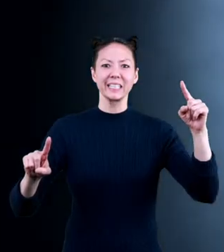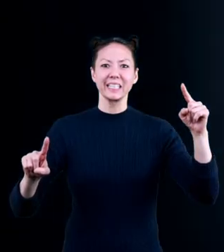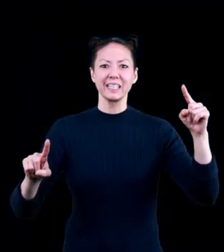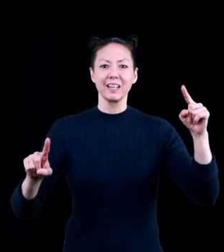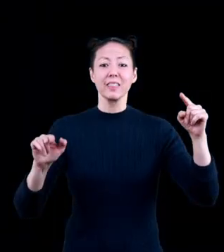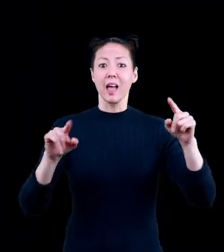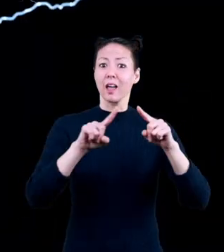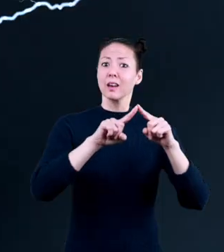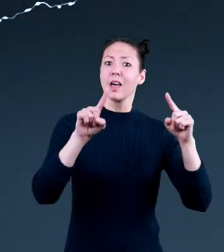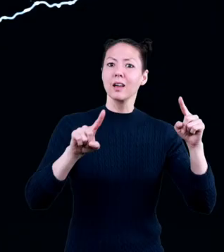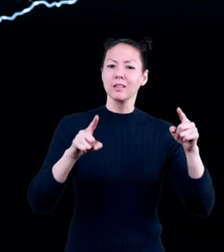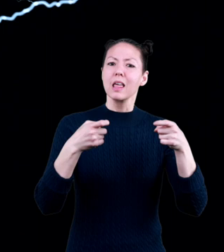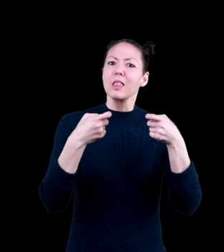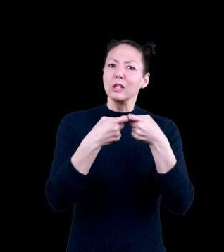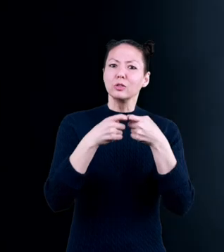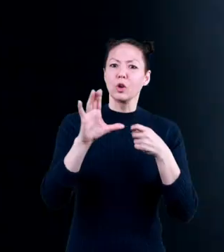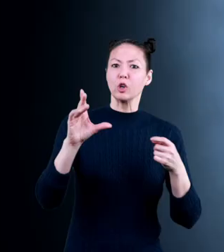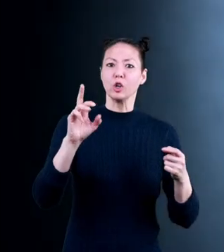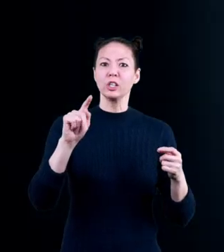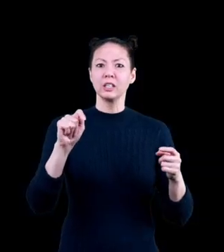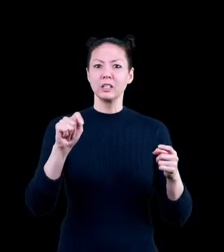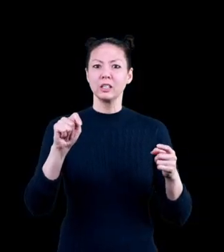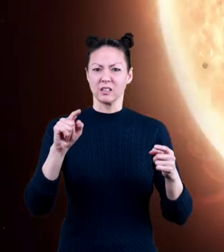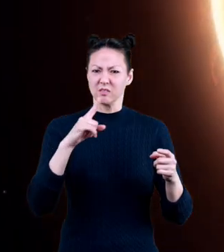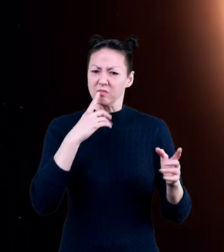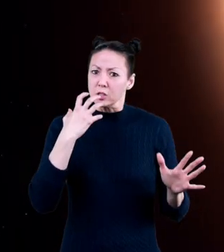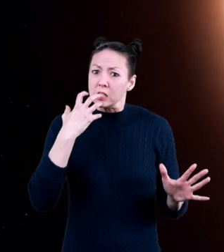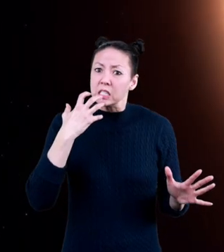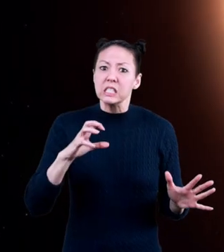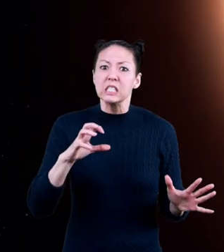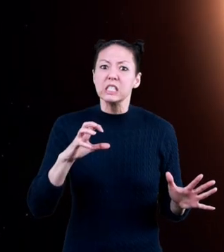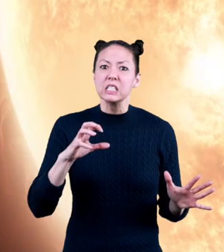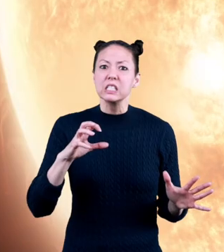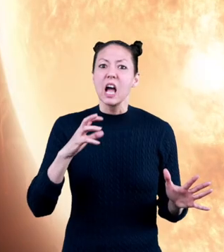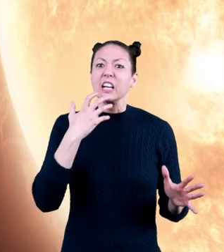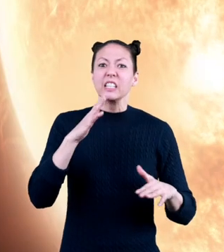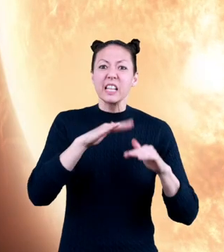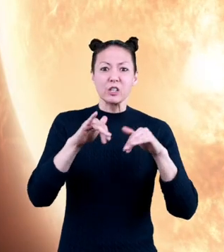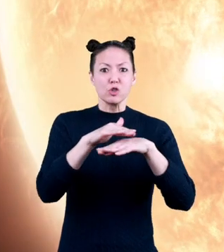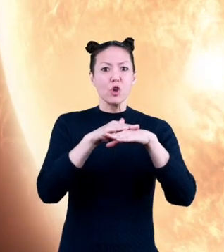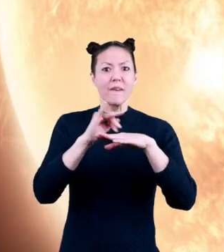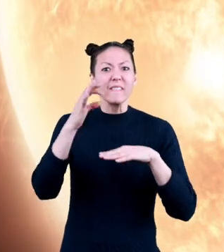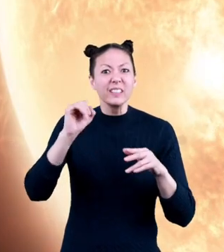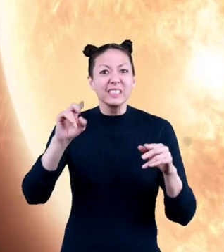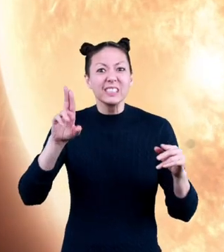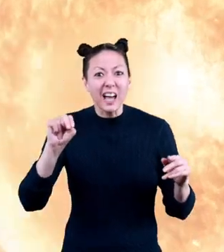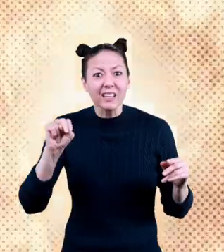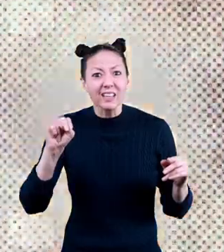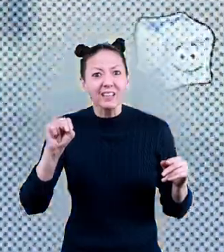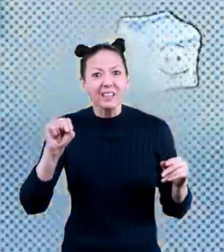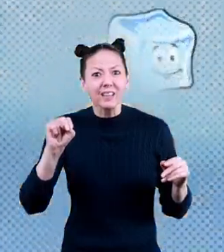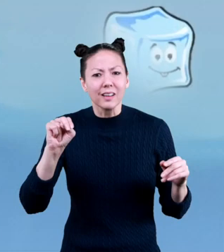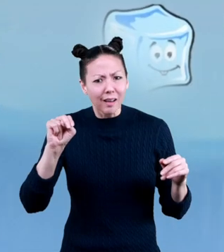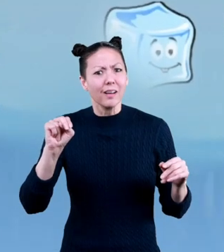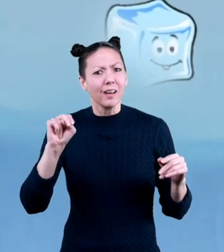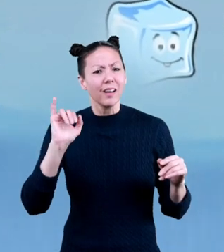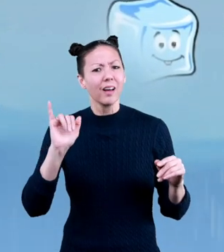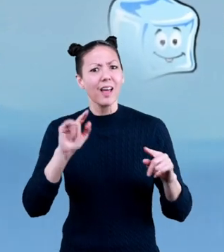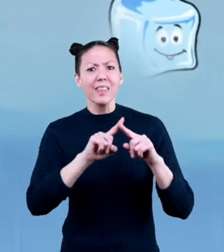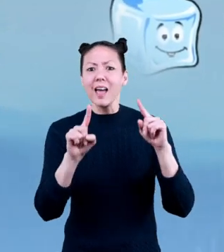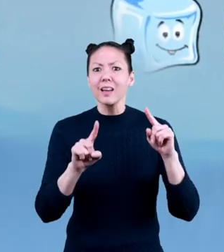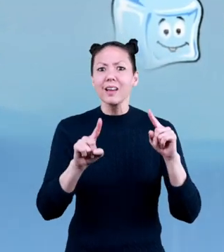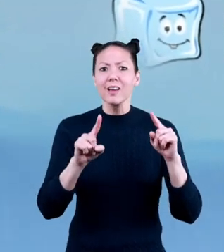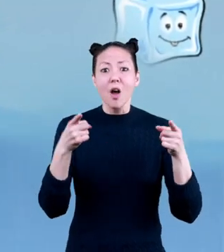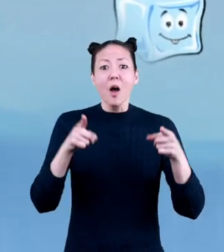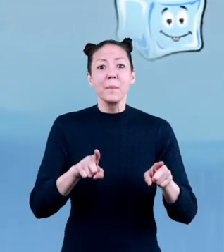Lightning is an electric current and is super hot, even hotter than the surface of the sun. Lightning occurs